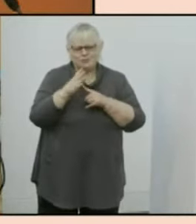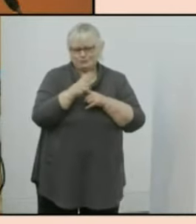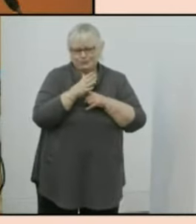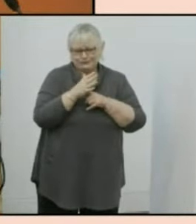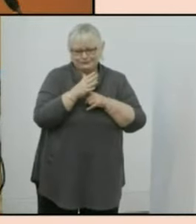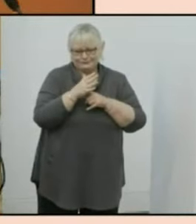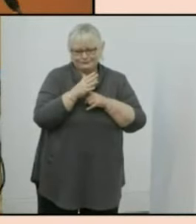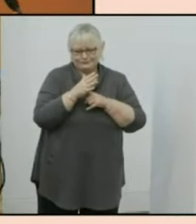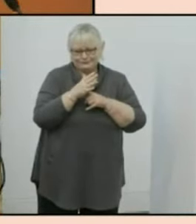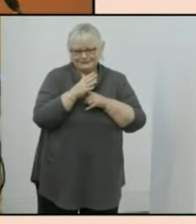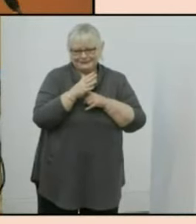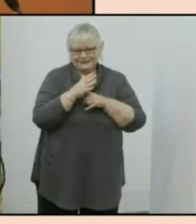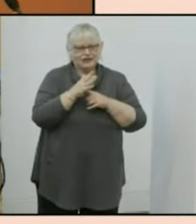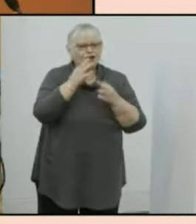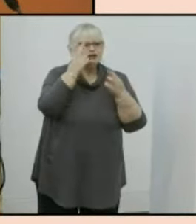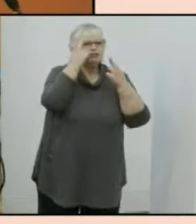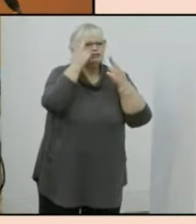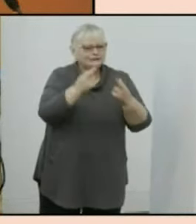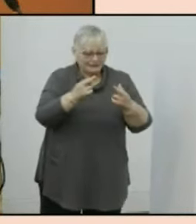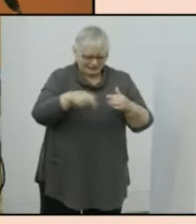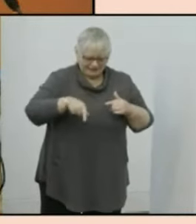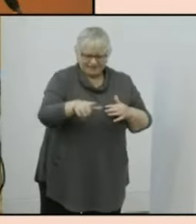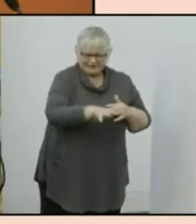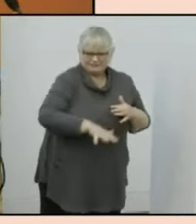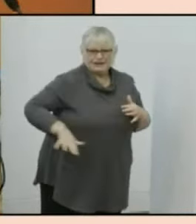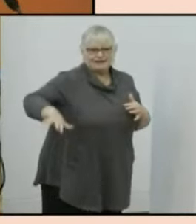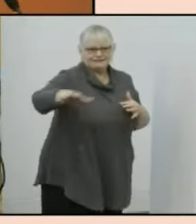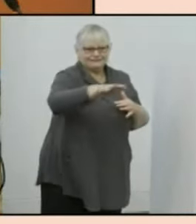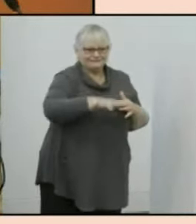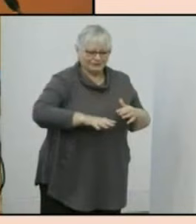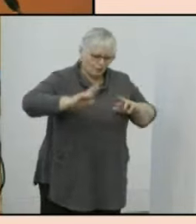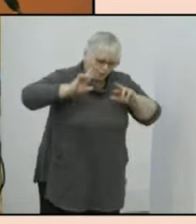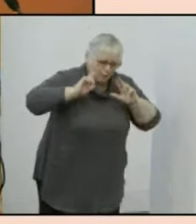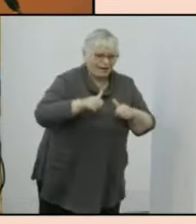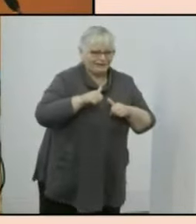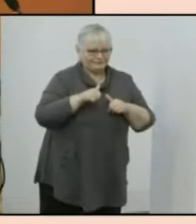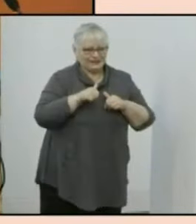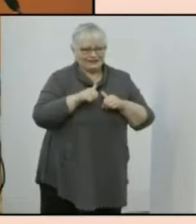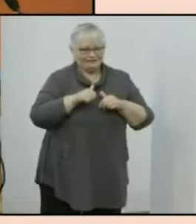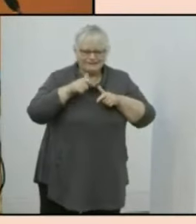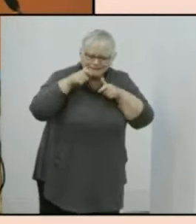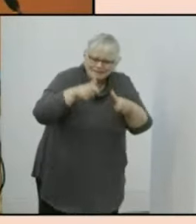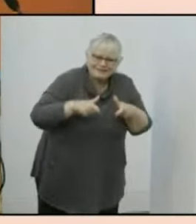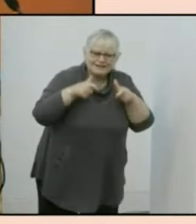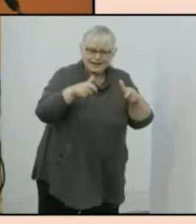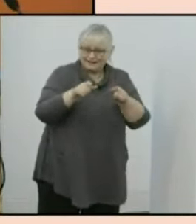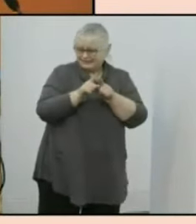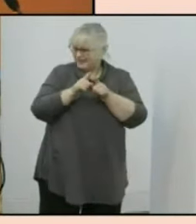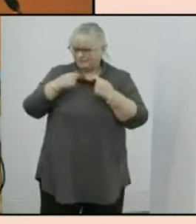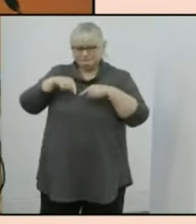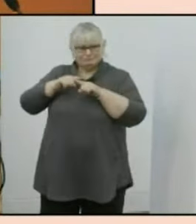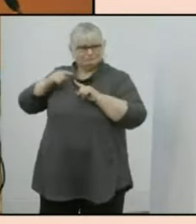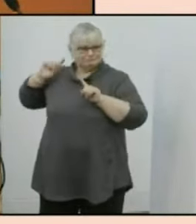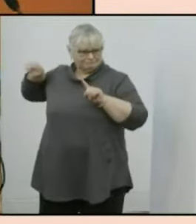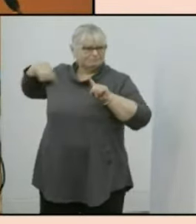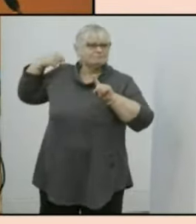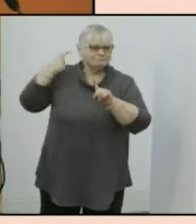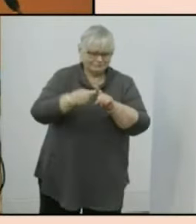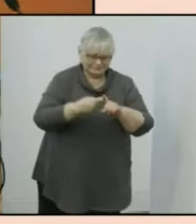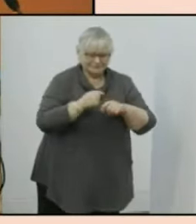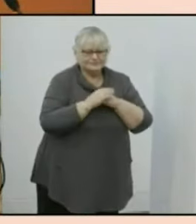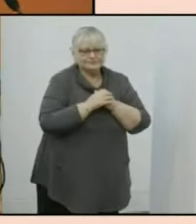respect this place that you're in look after it care for it as we have done for thousands of years